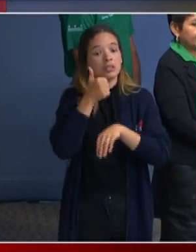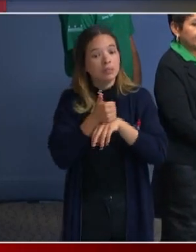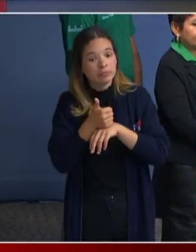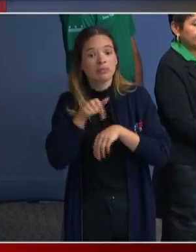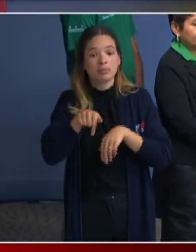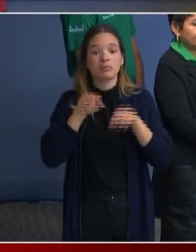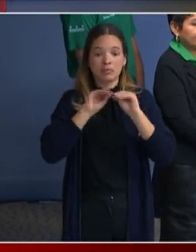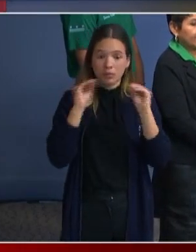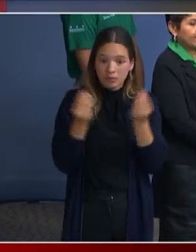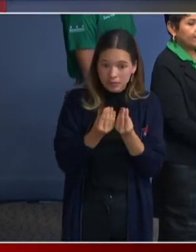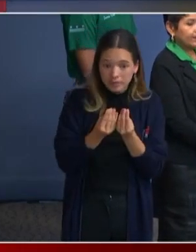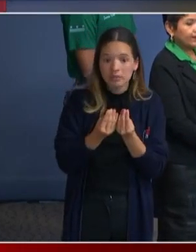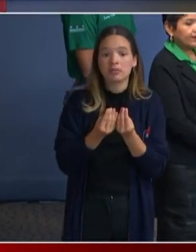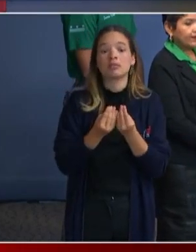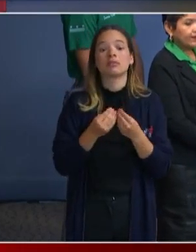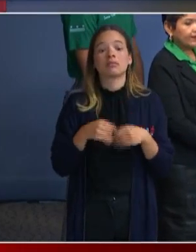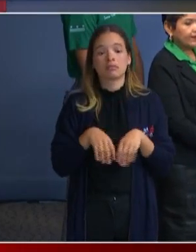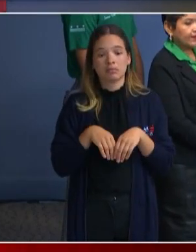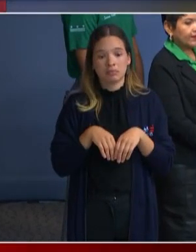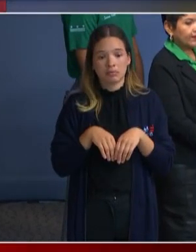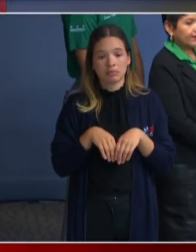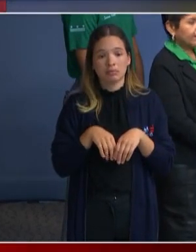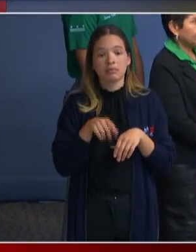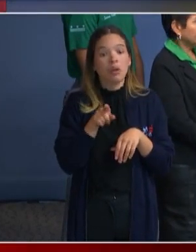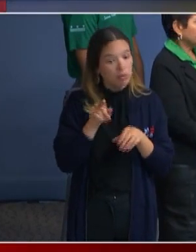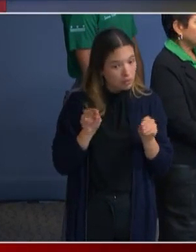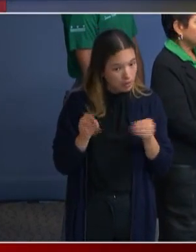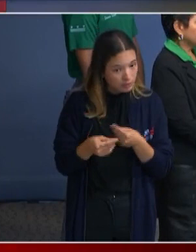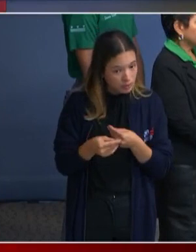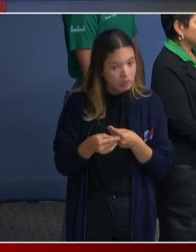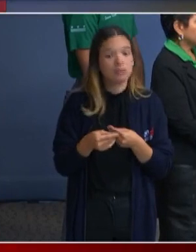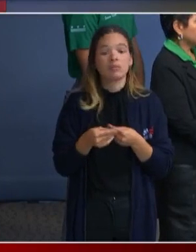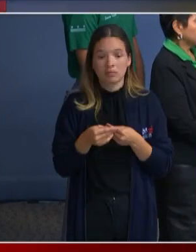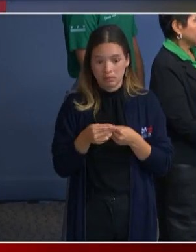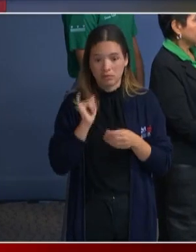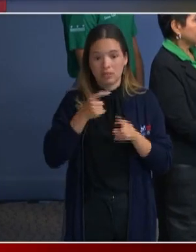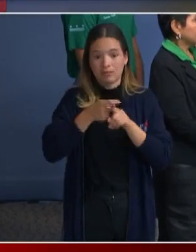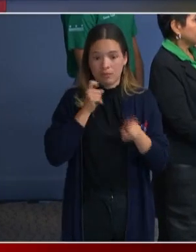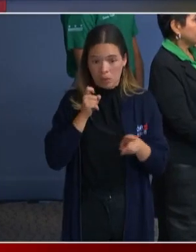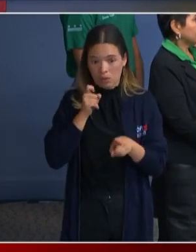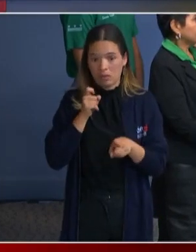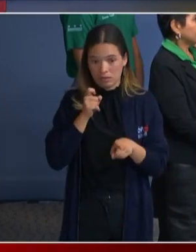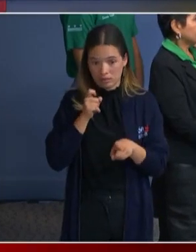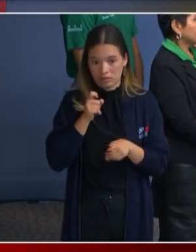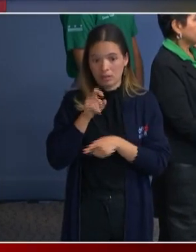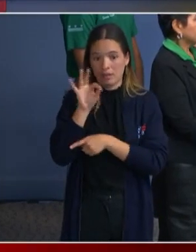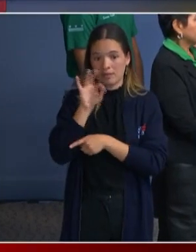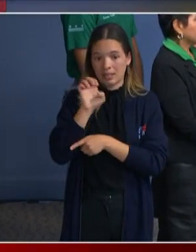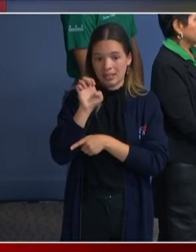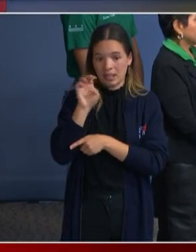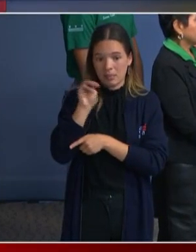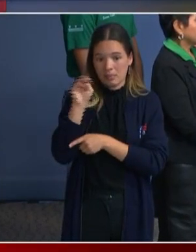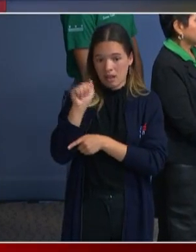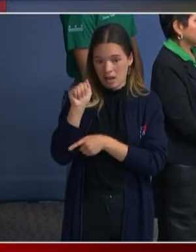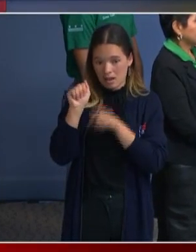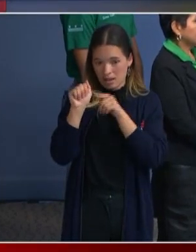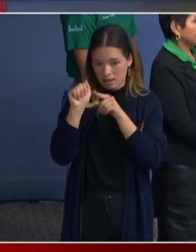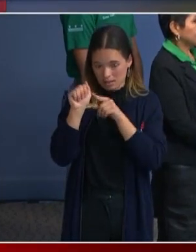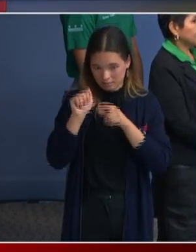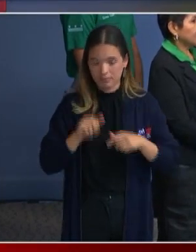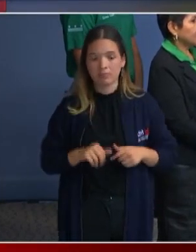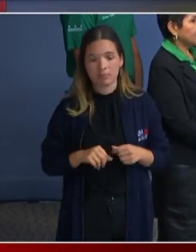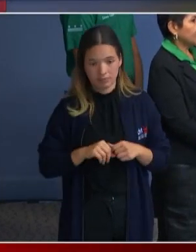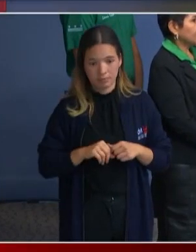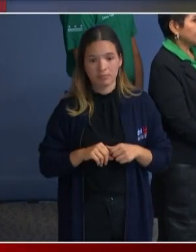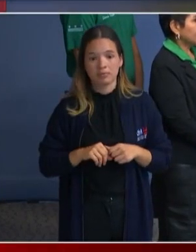We will seek reimbursement from FEMA for all eligible services. And we